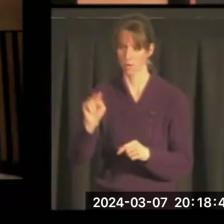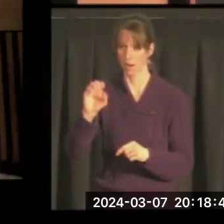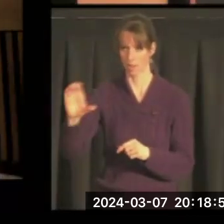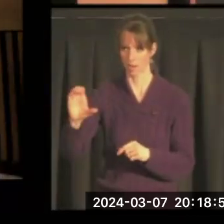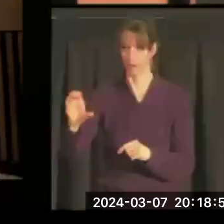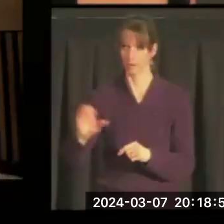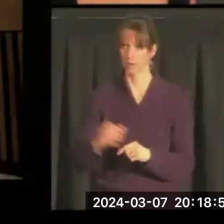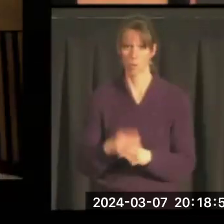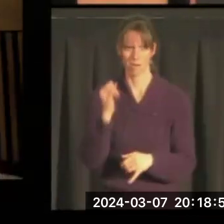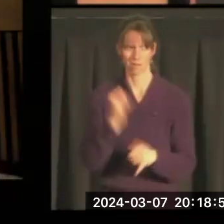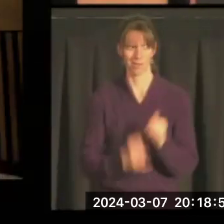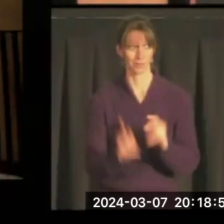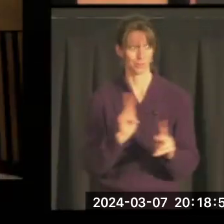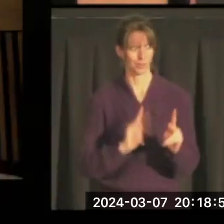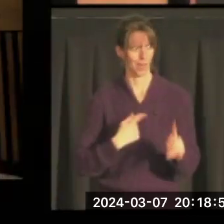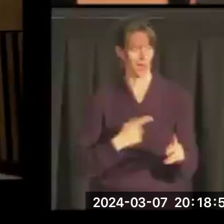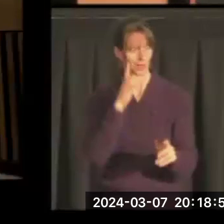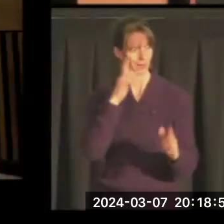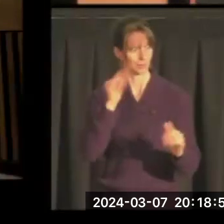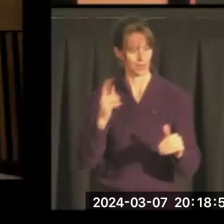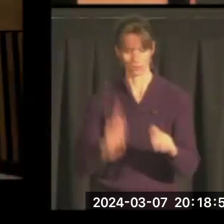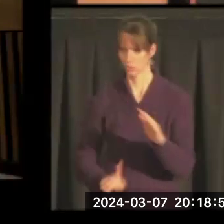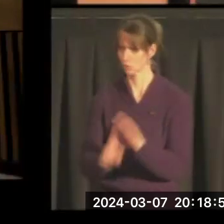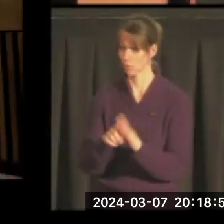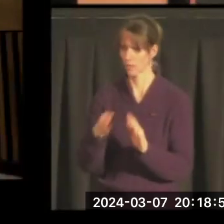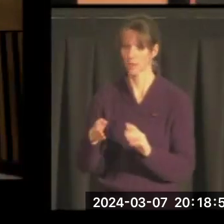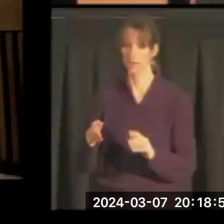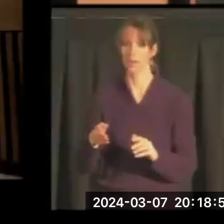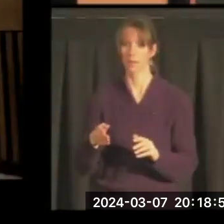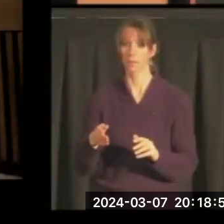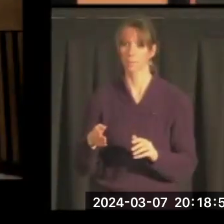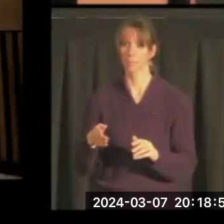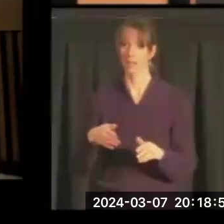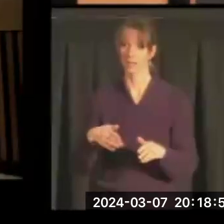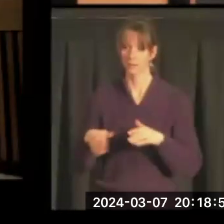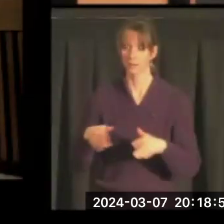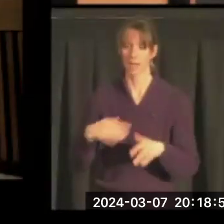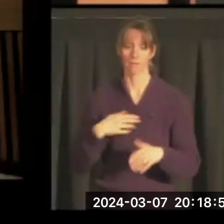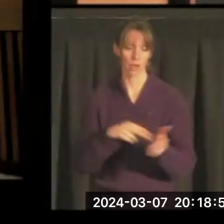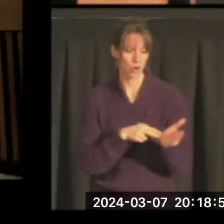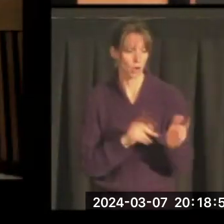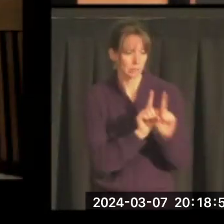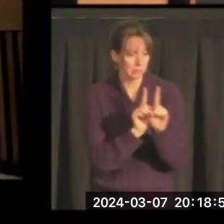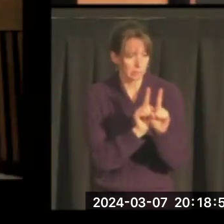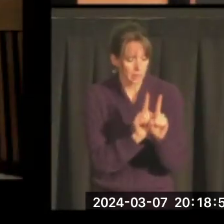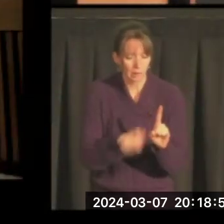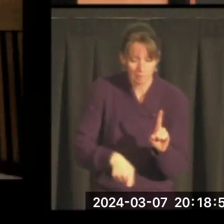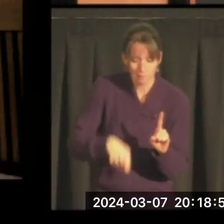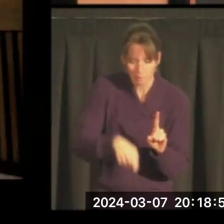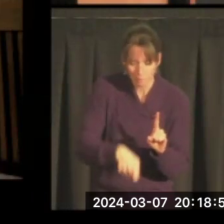One of the last people I would have expected to walk through the door. He's shuffling along. He's got a nurse holding his arm. He's using a cane.